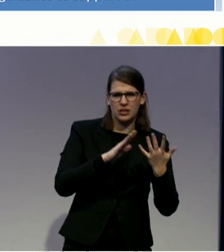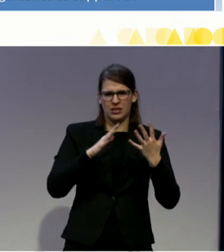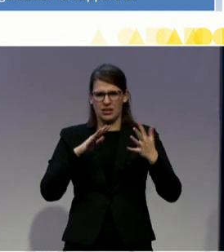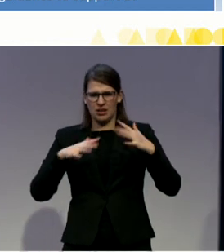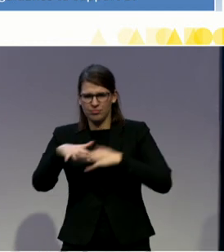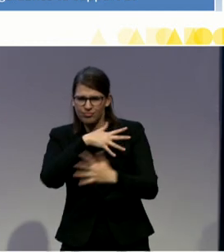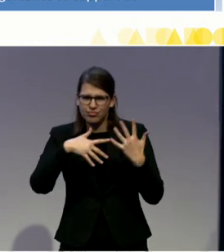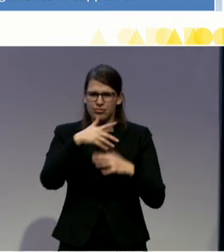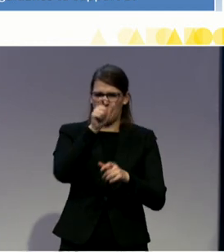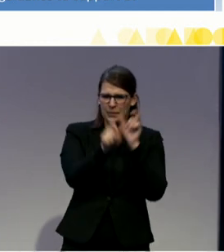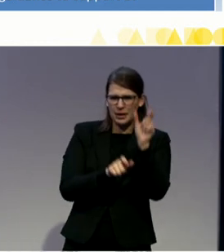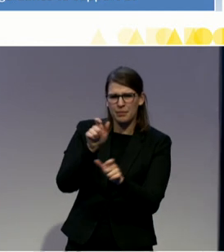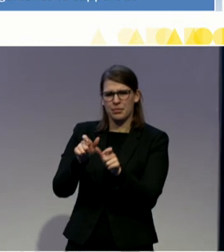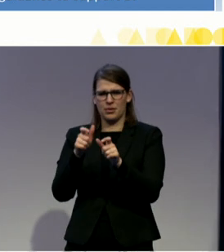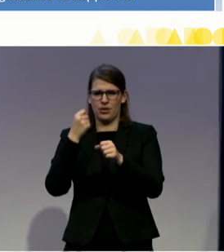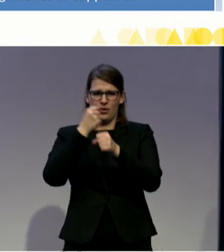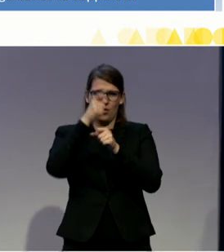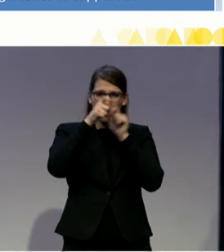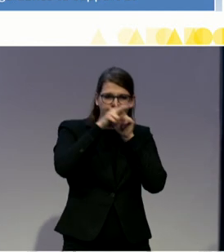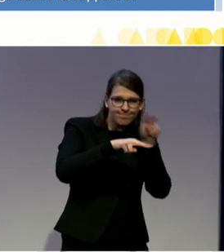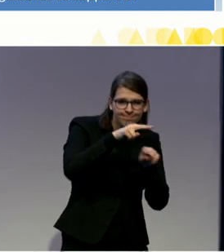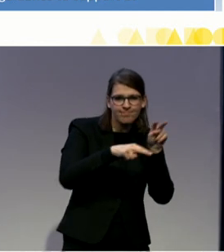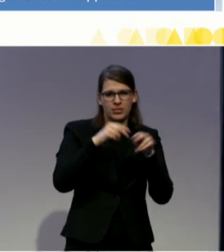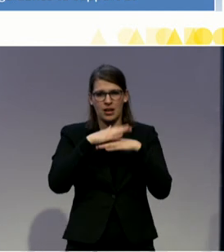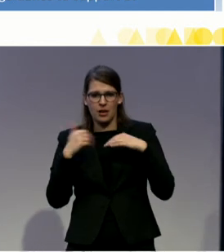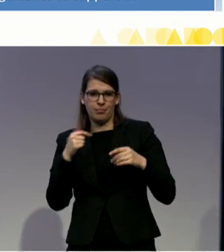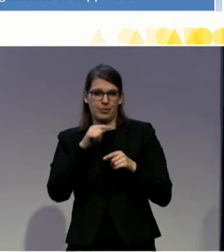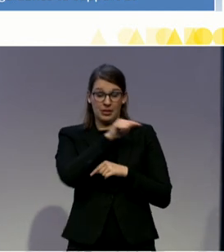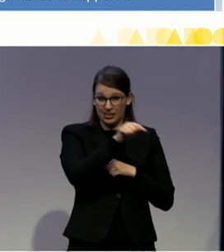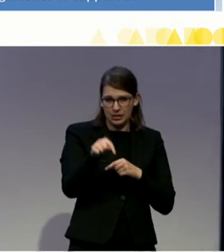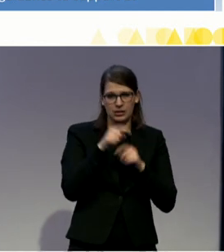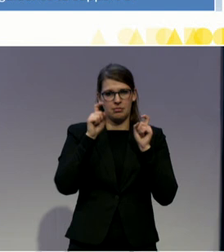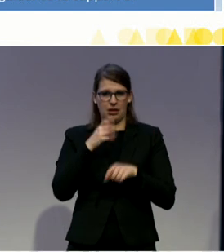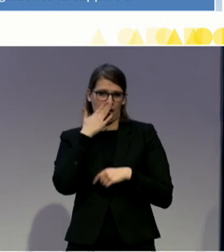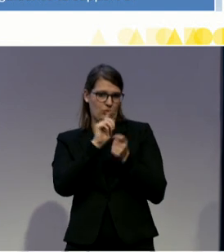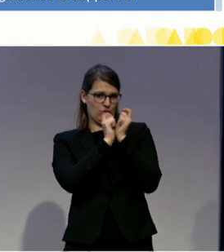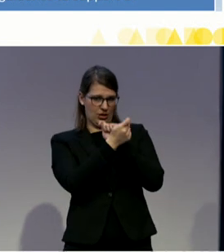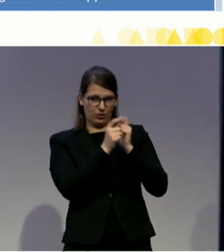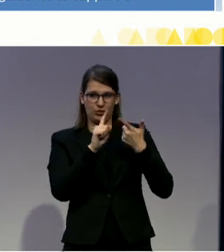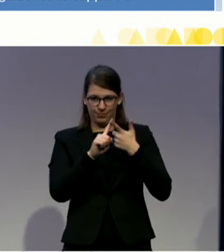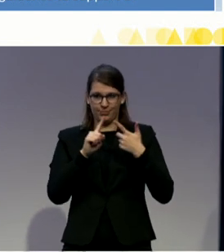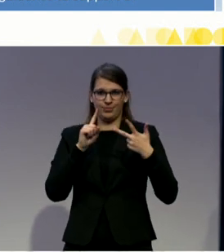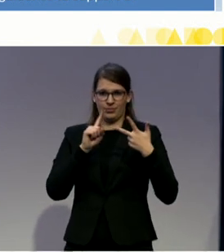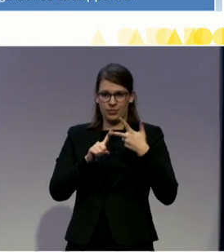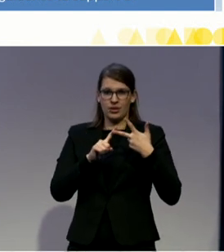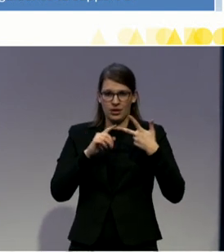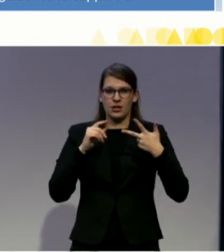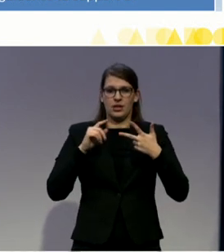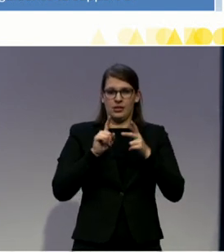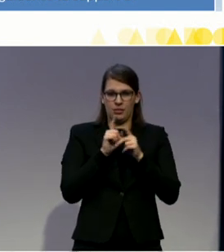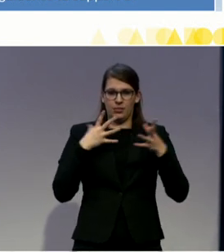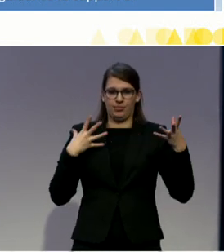disabilities on a daily basis. It requires active cooperation between all the different people involved,